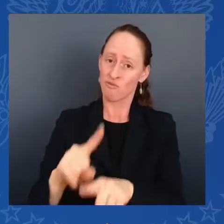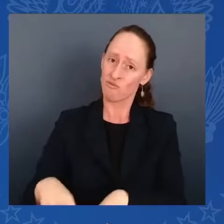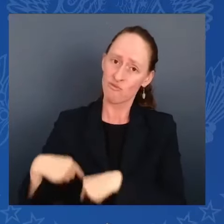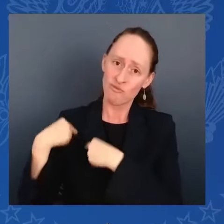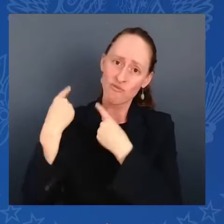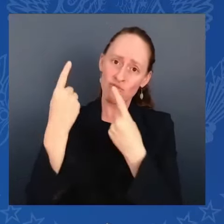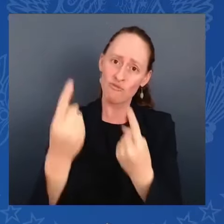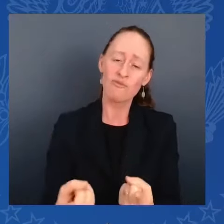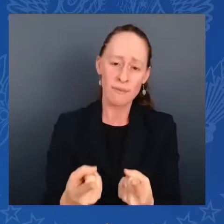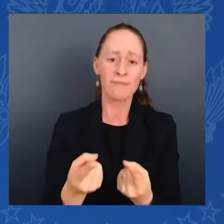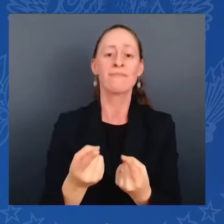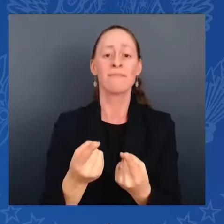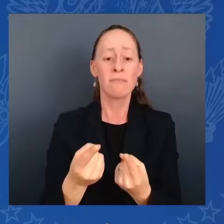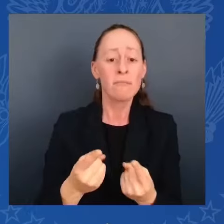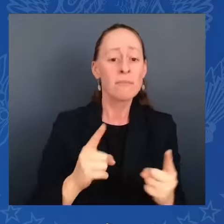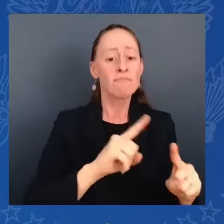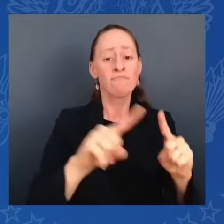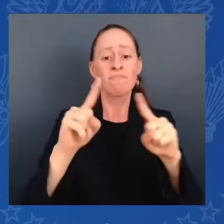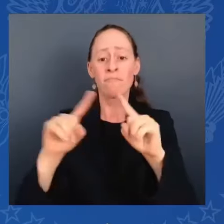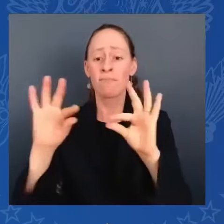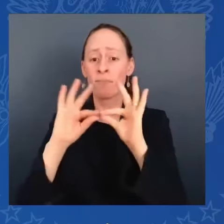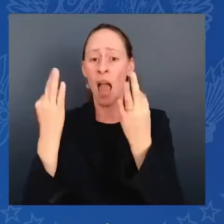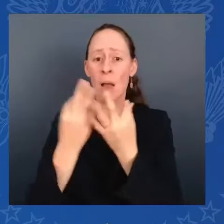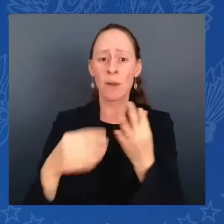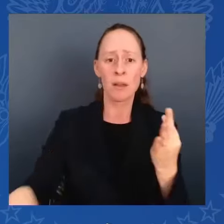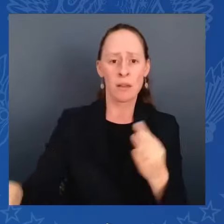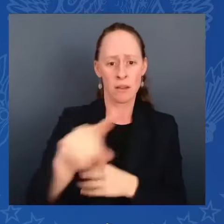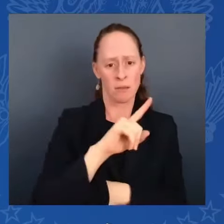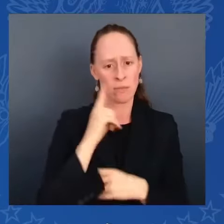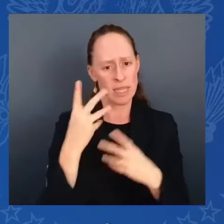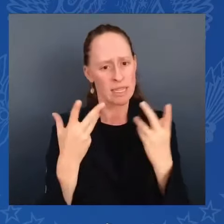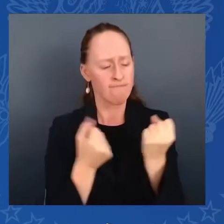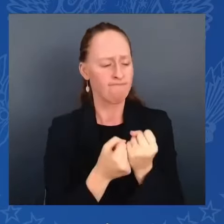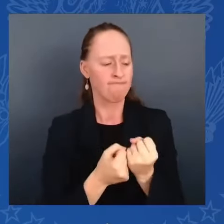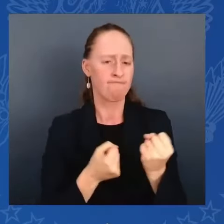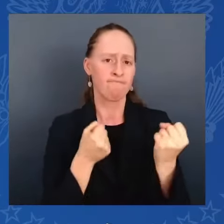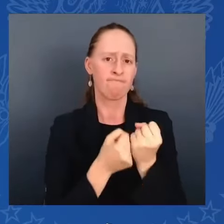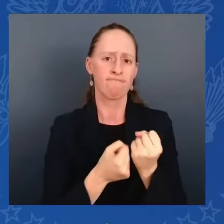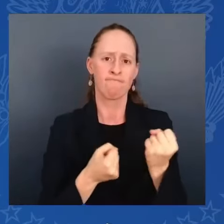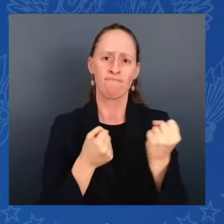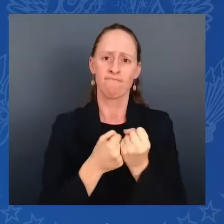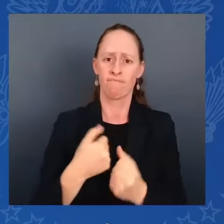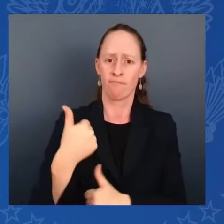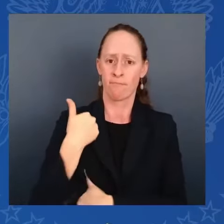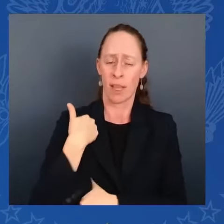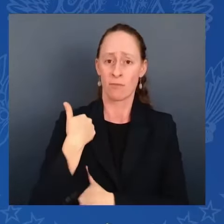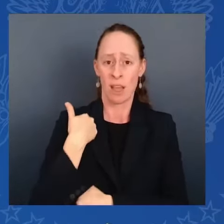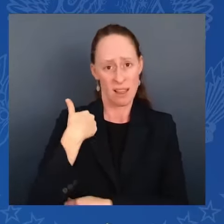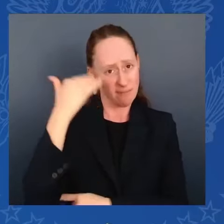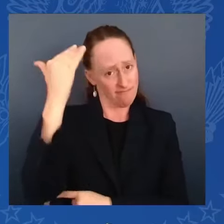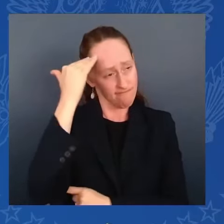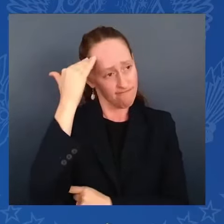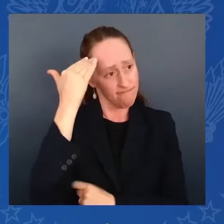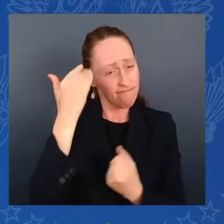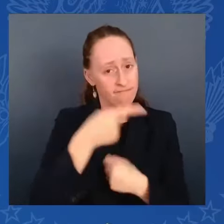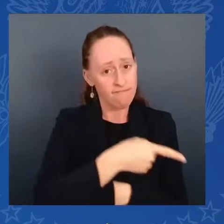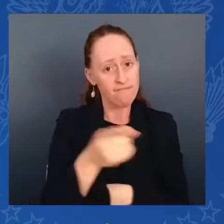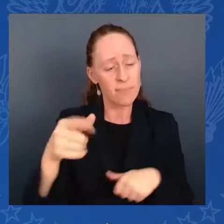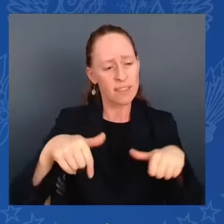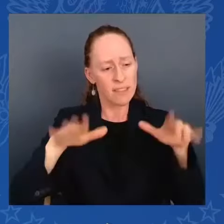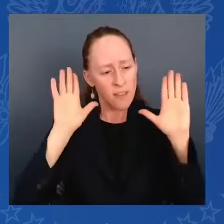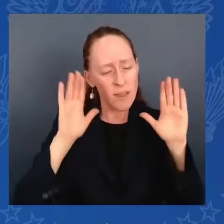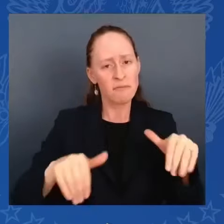And you make huge sacrifices. That means repeated moves, new jobs,